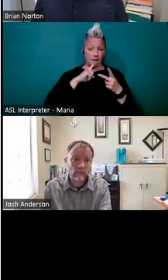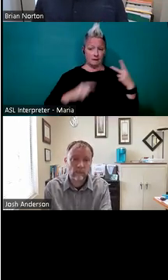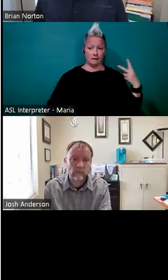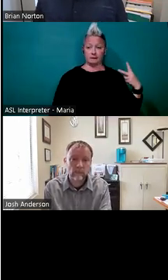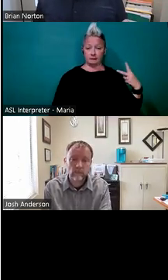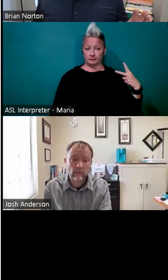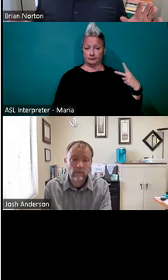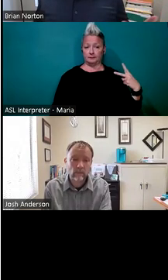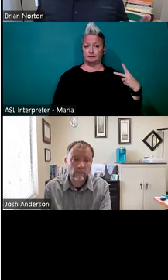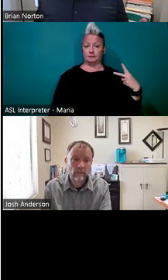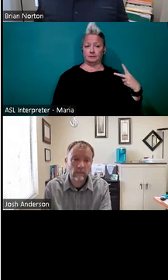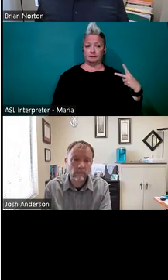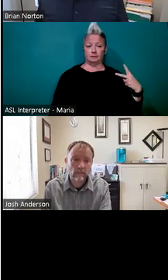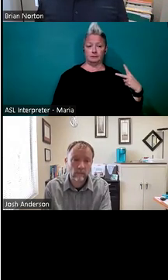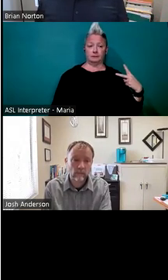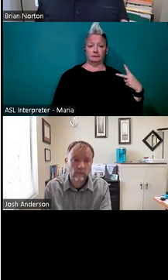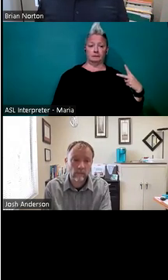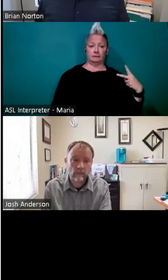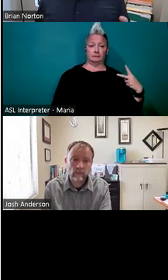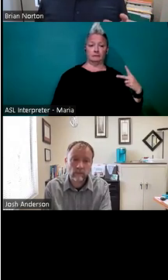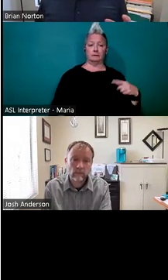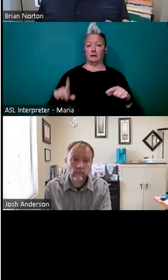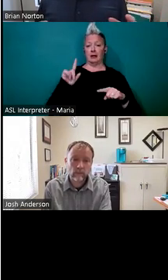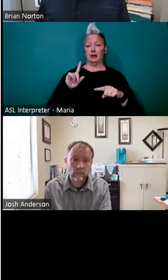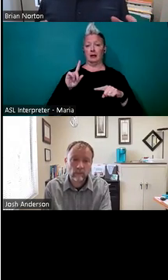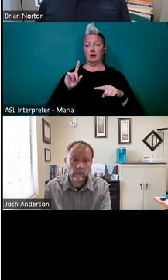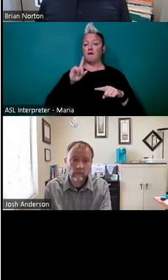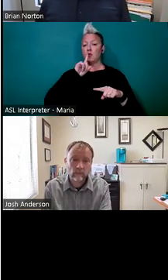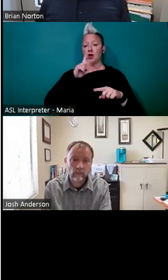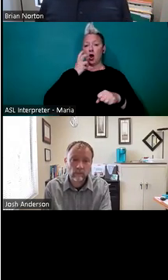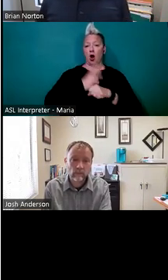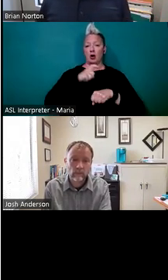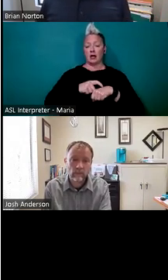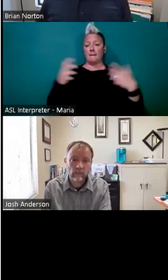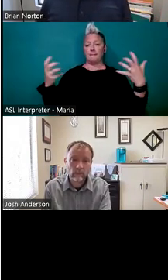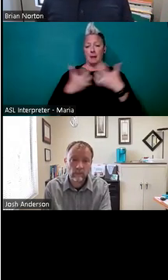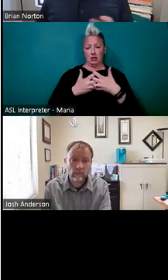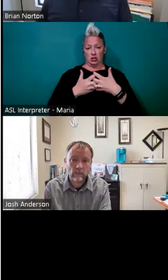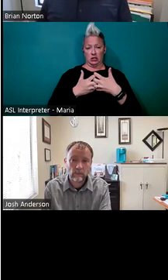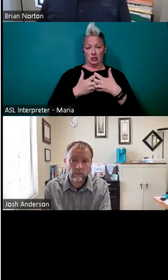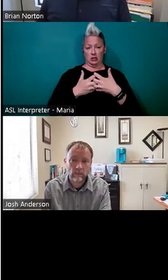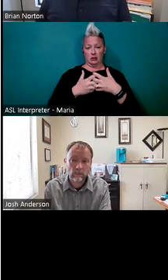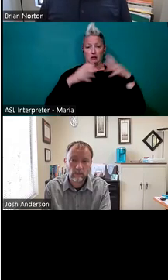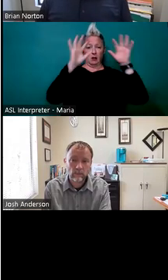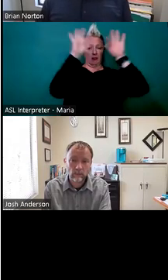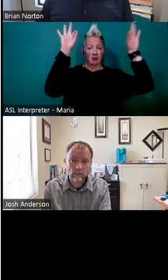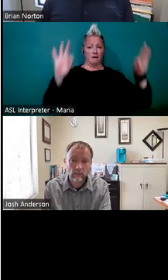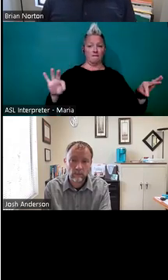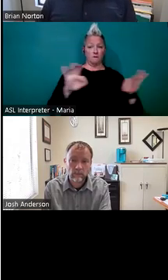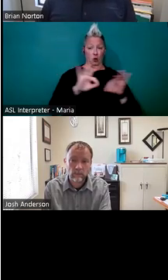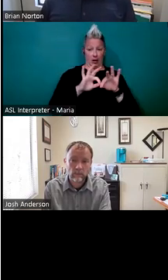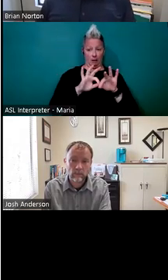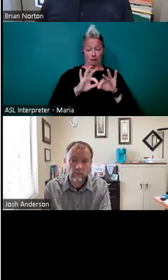And so the issue is they can't, they have a really hard time matching the frame to the matte color.